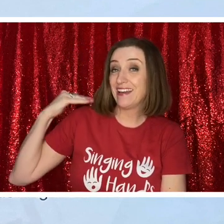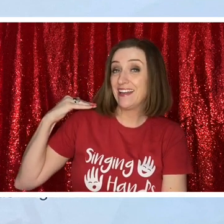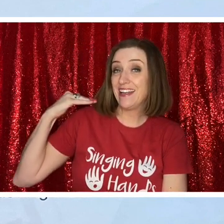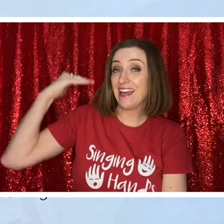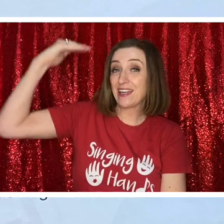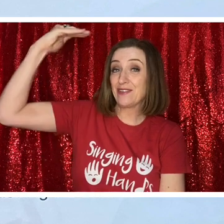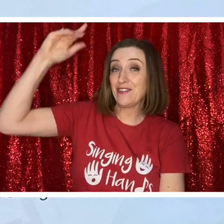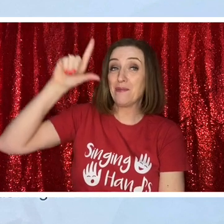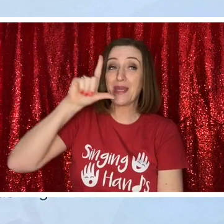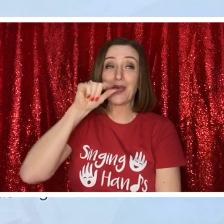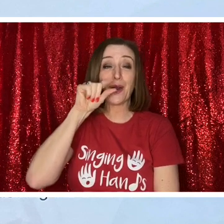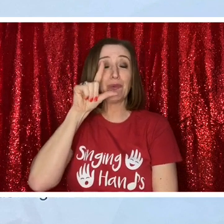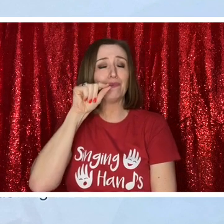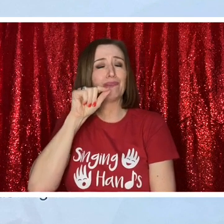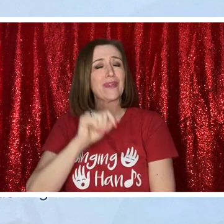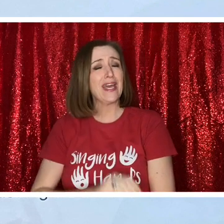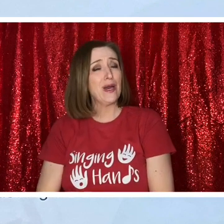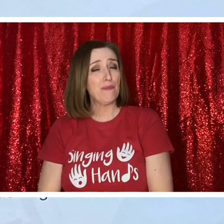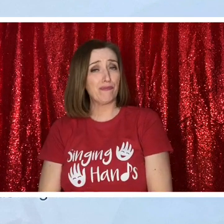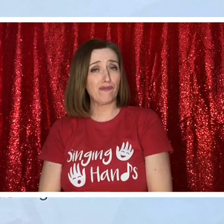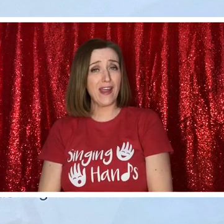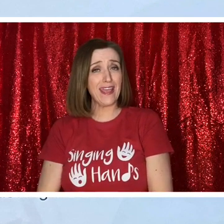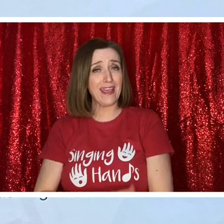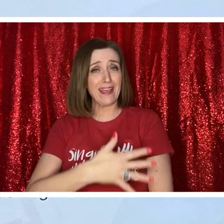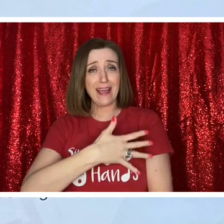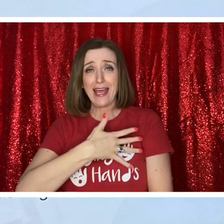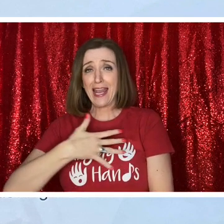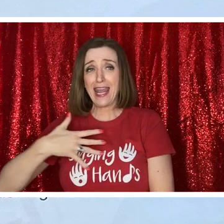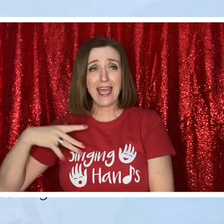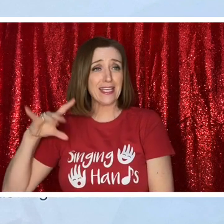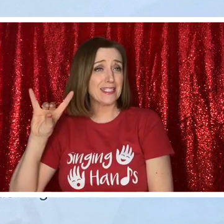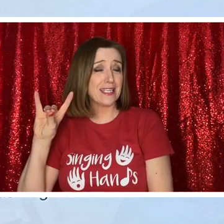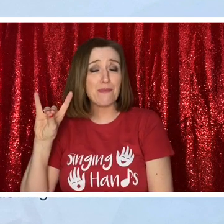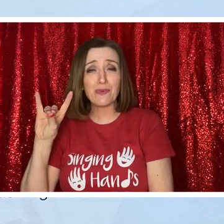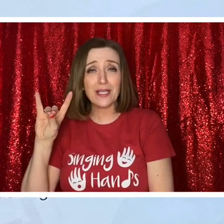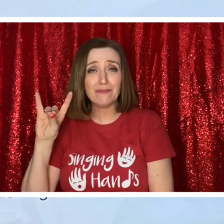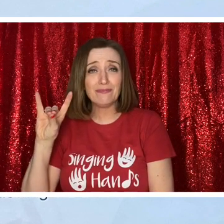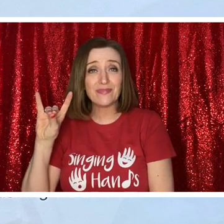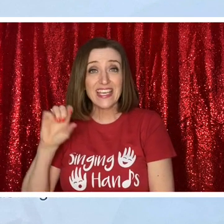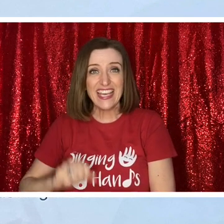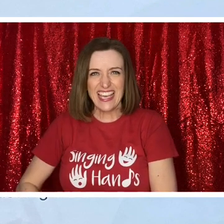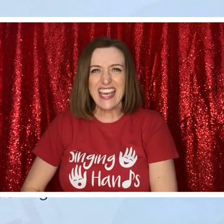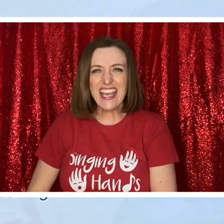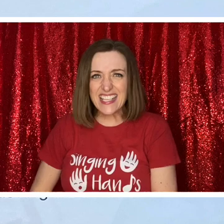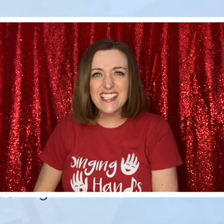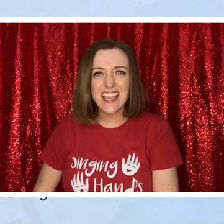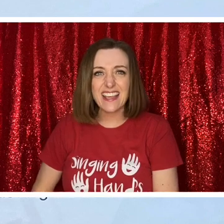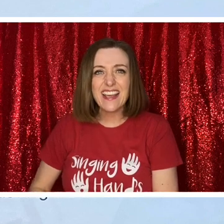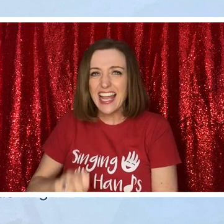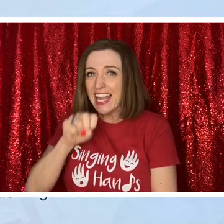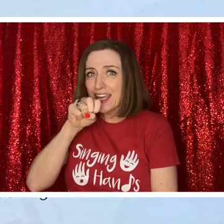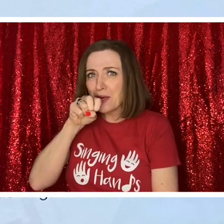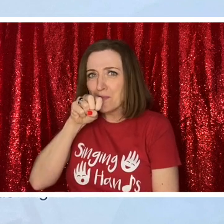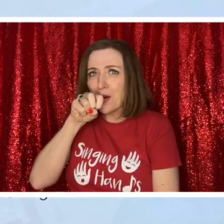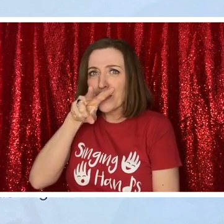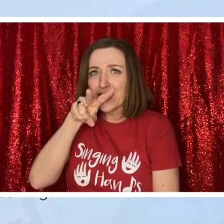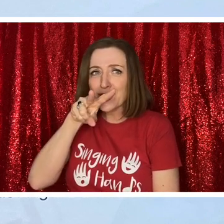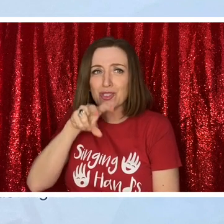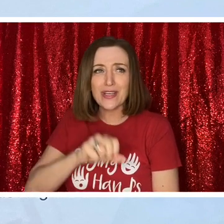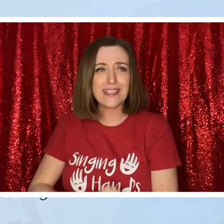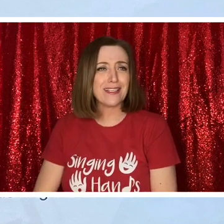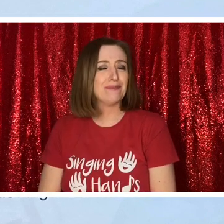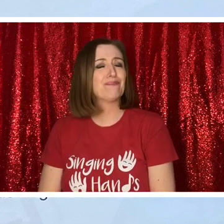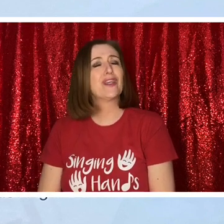like a flamingo, braying like a zebra, hissing like a boa